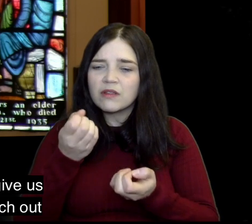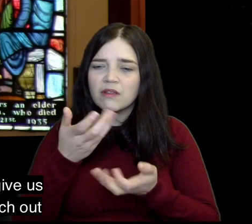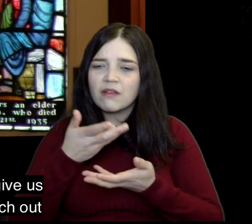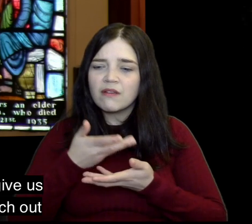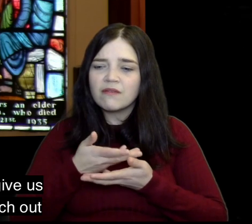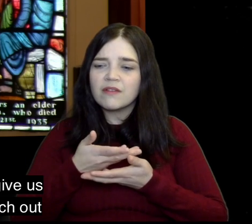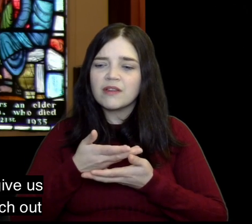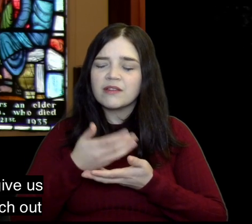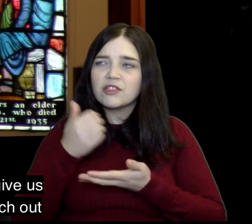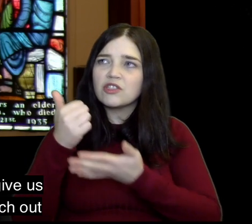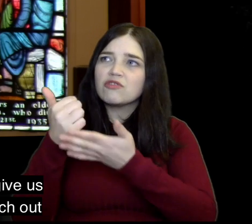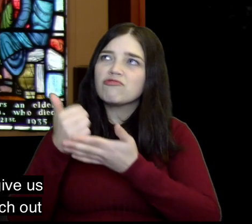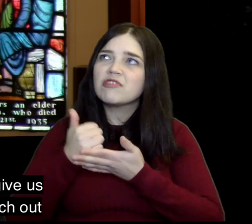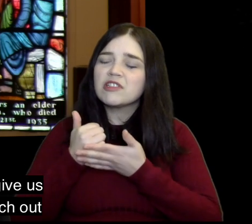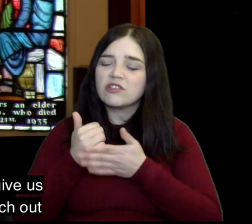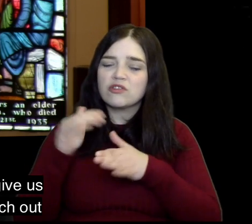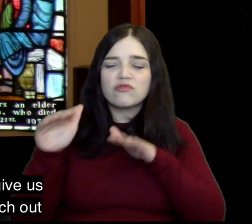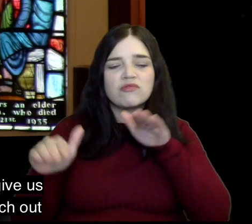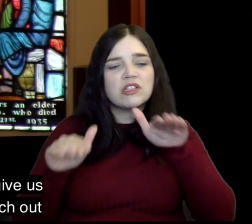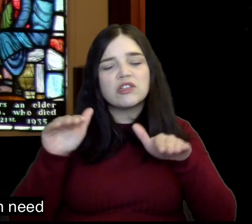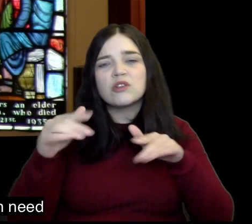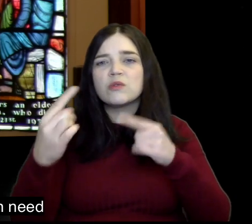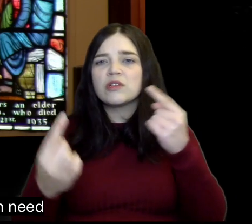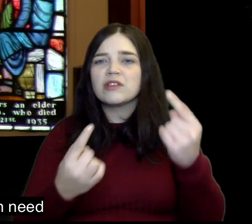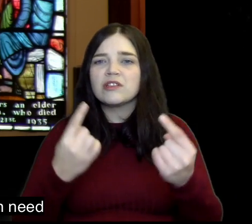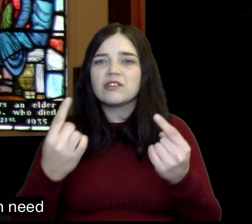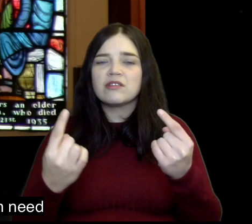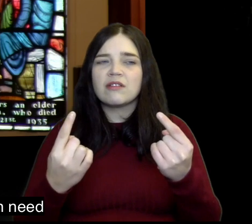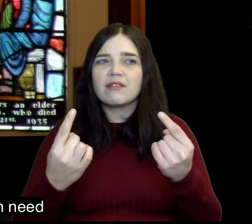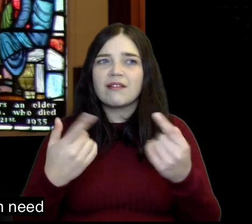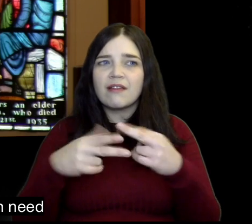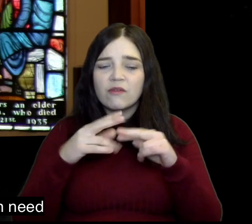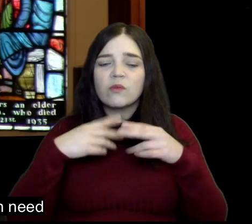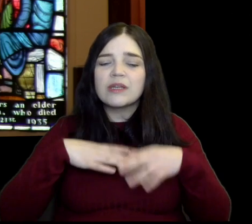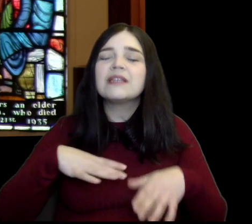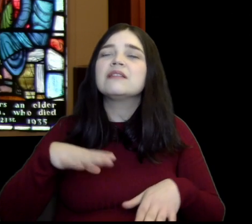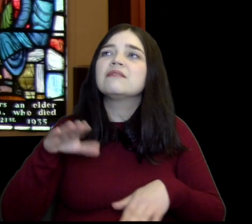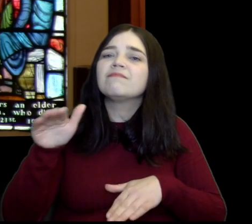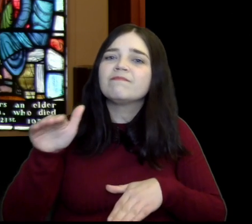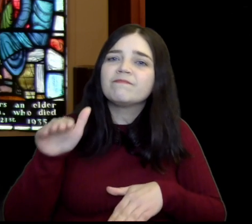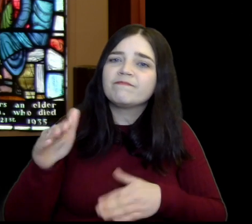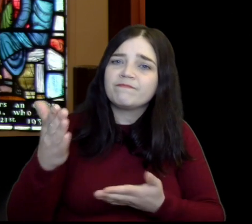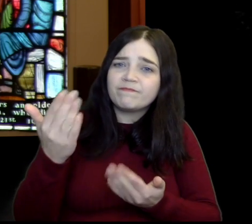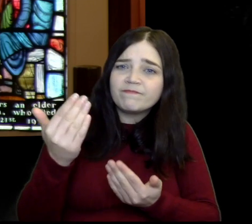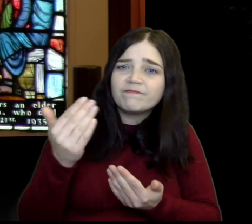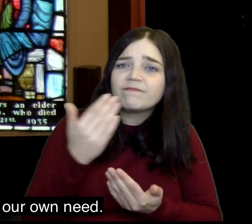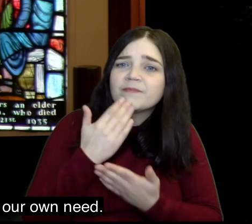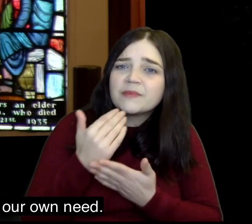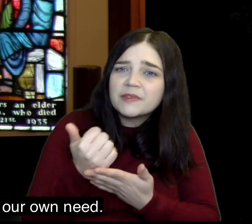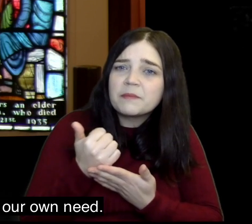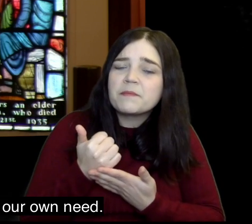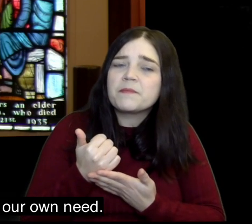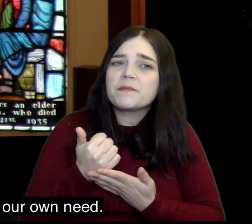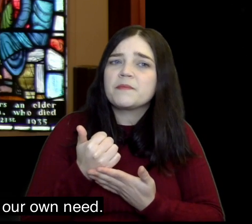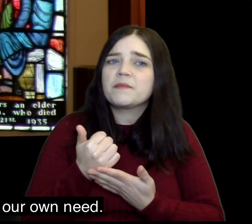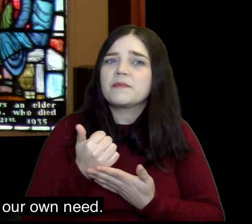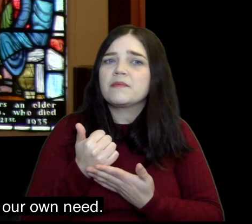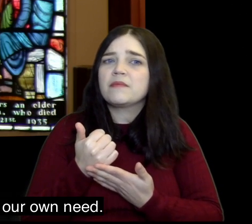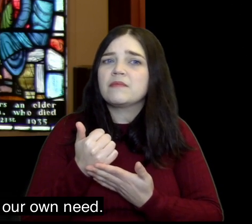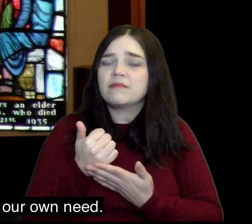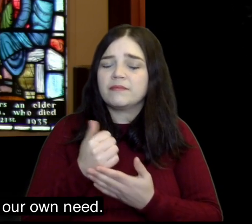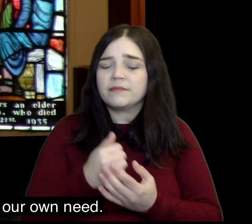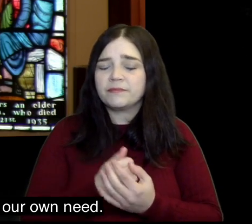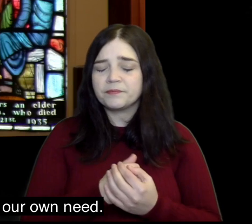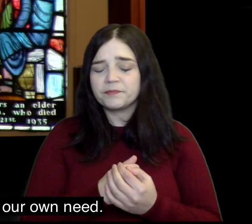today we pray Lord that you would give us the grace to reach out to one another in need